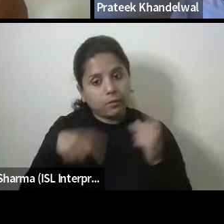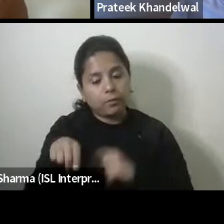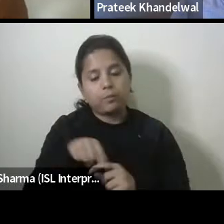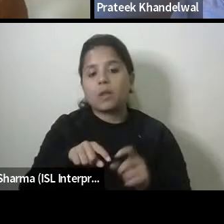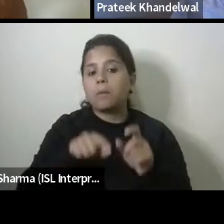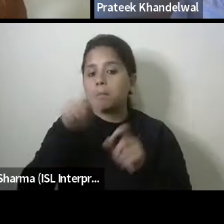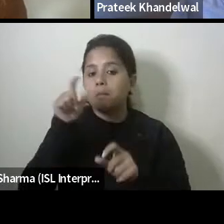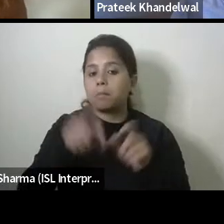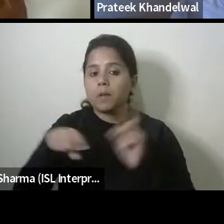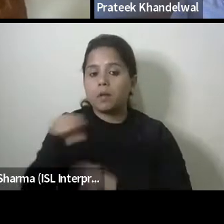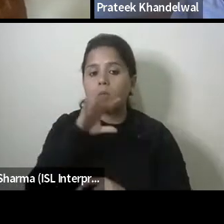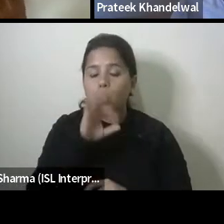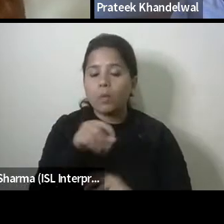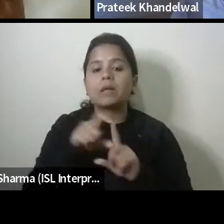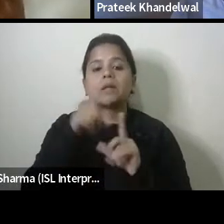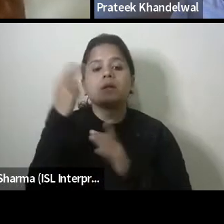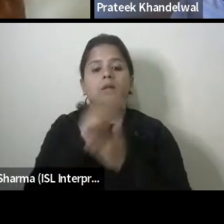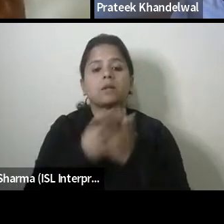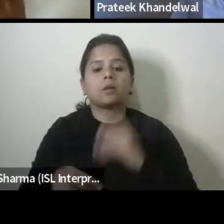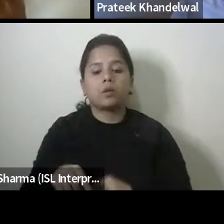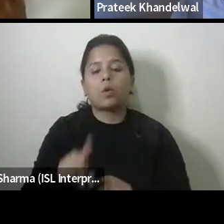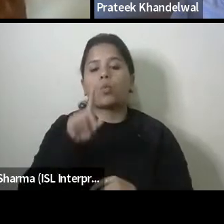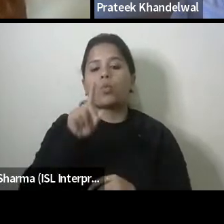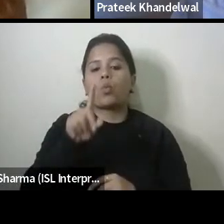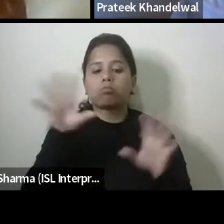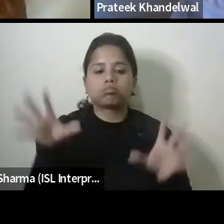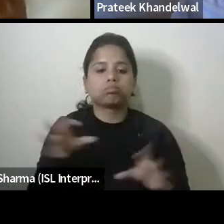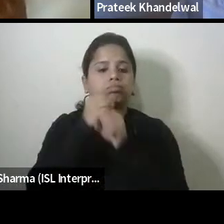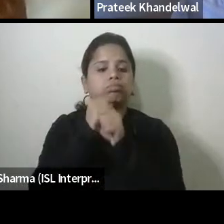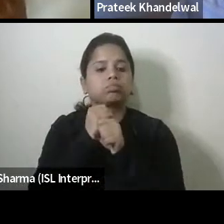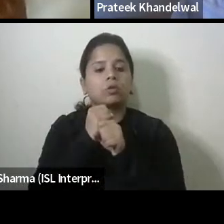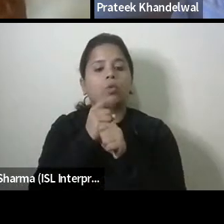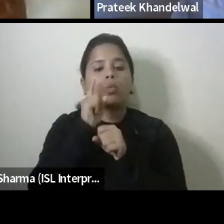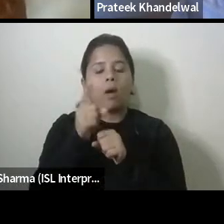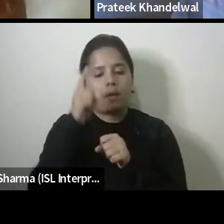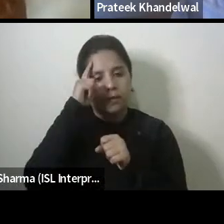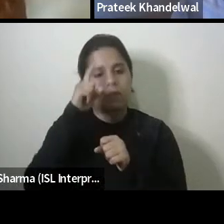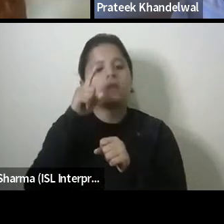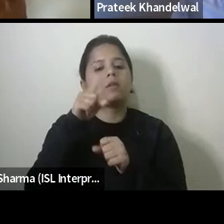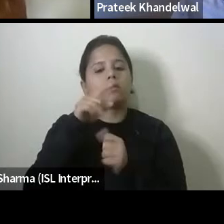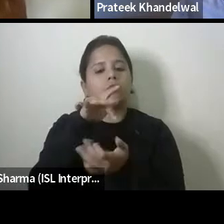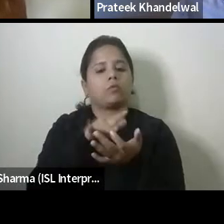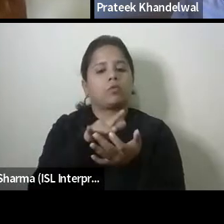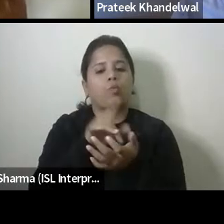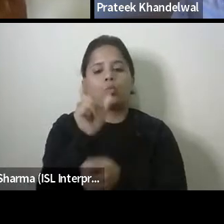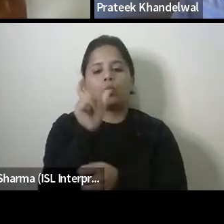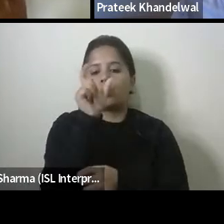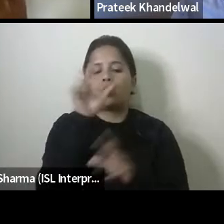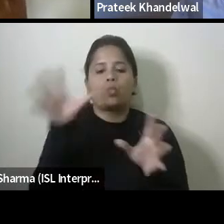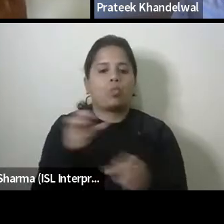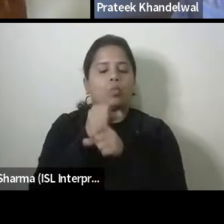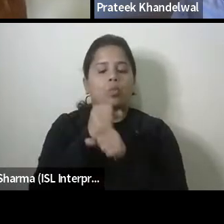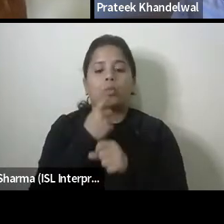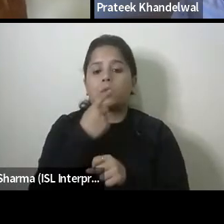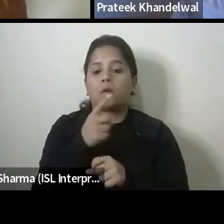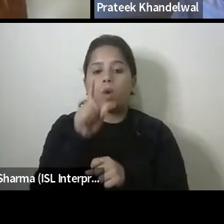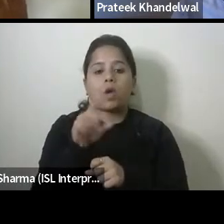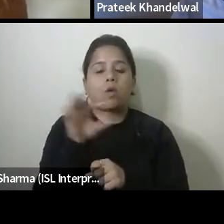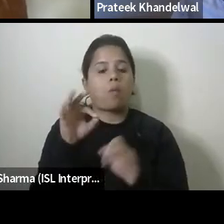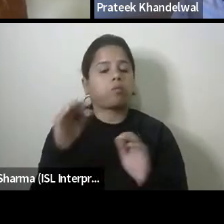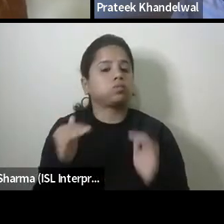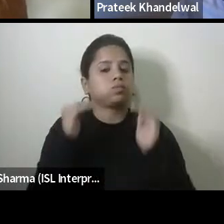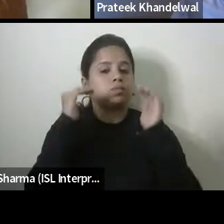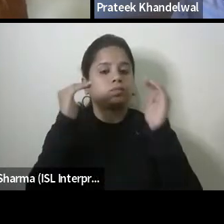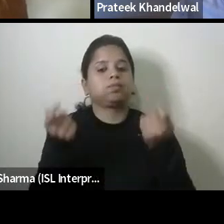realm design comes under one kind of a umbrella chaired by a really high office uh which